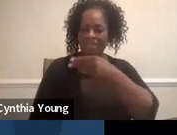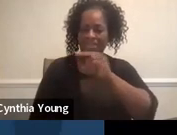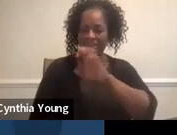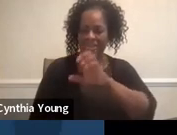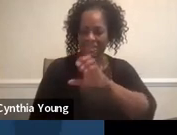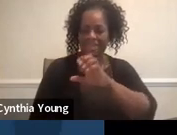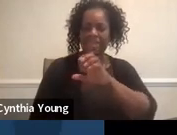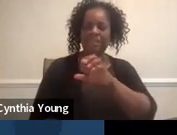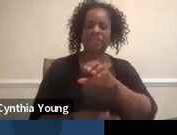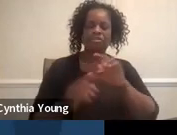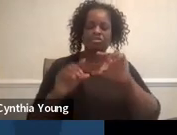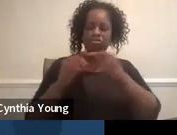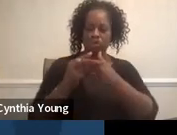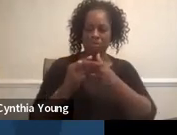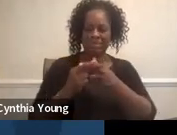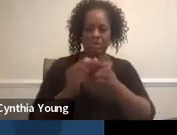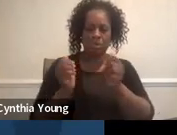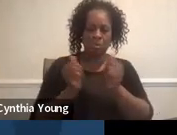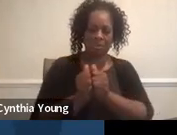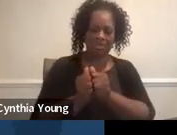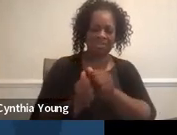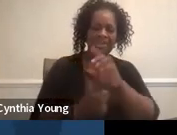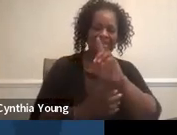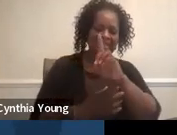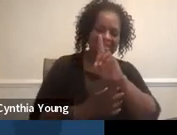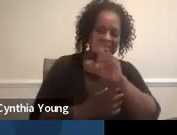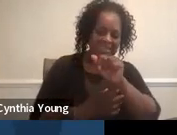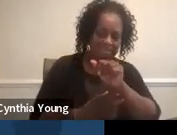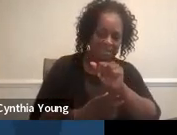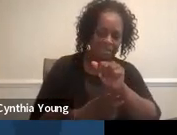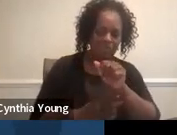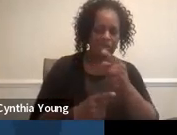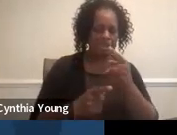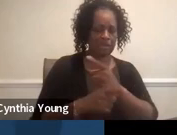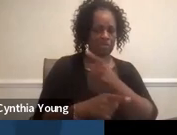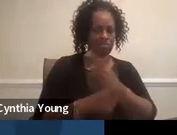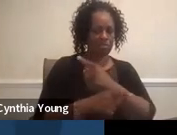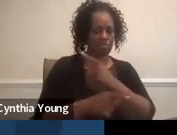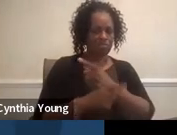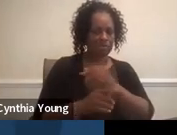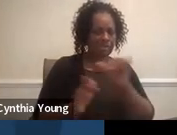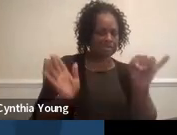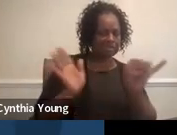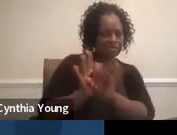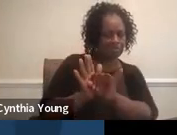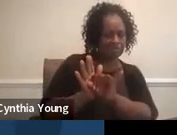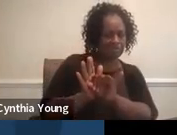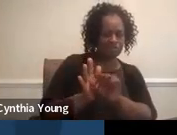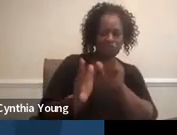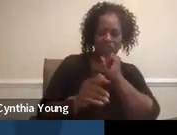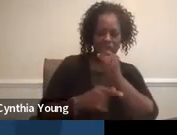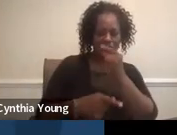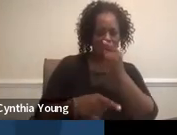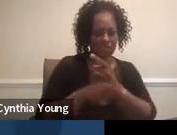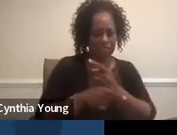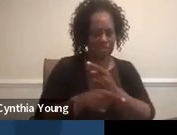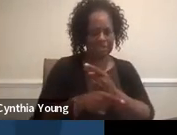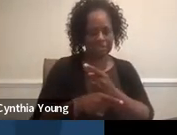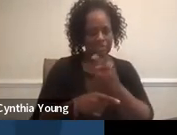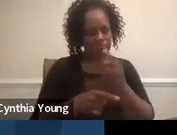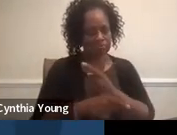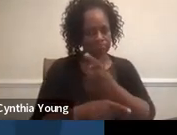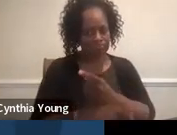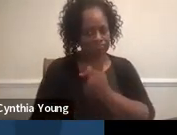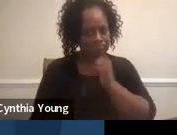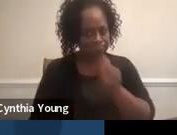disability categories due to inappropriate identification. So that's a mouthful. this is